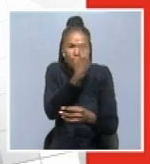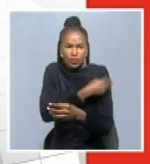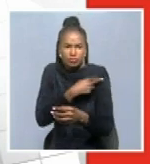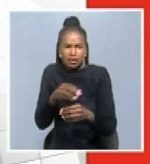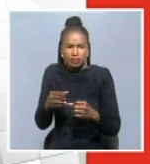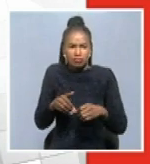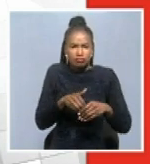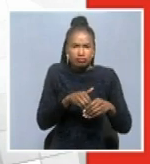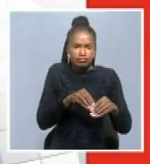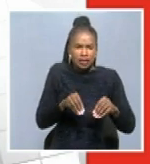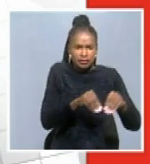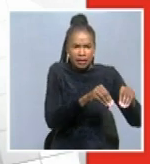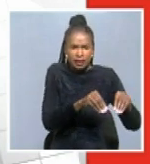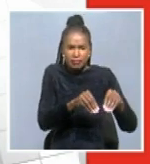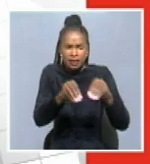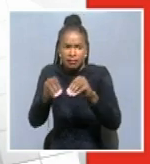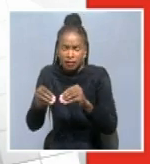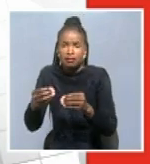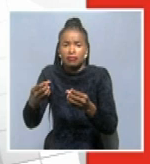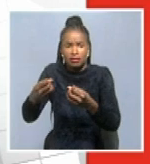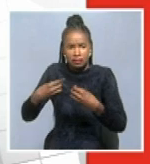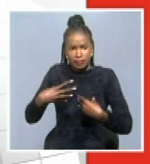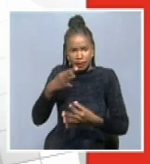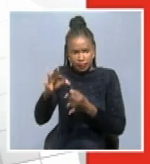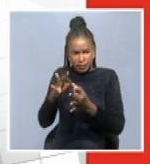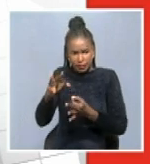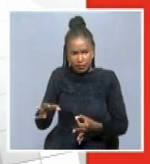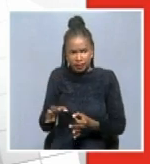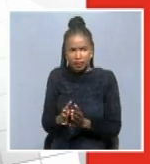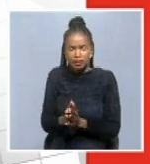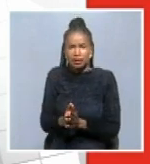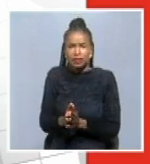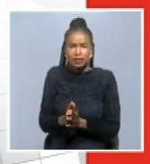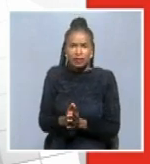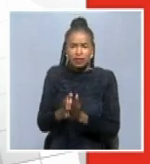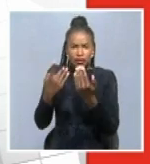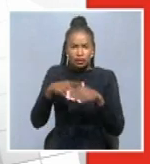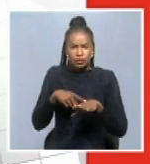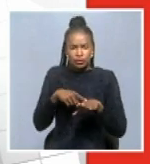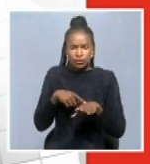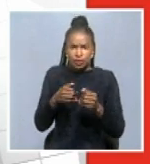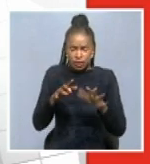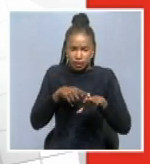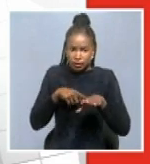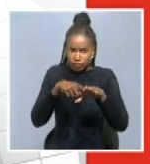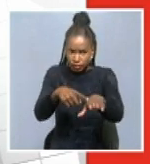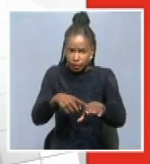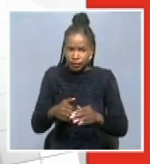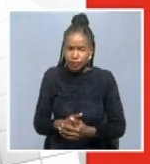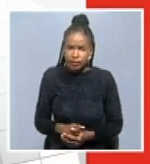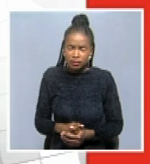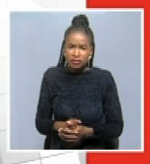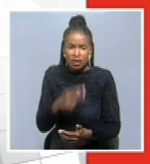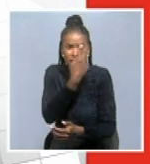from the defense force, which will also assist, which will be constructed tomorrow, starting tomorrow. And it will also